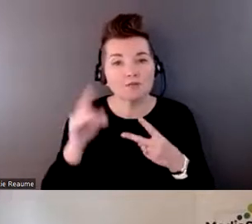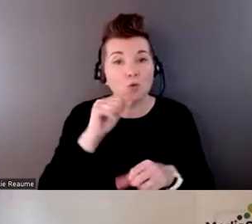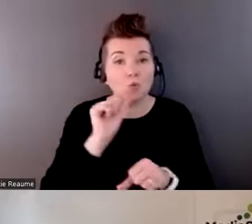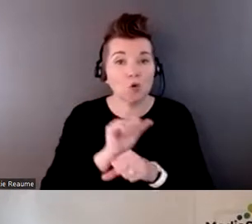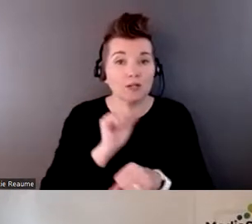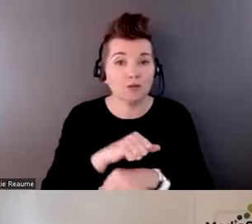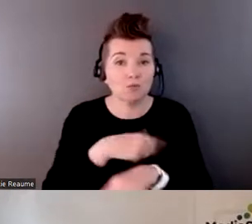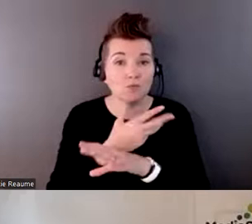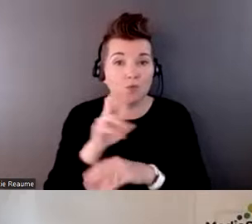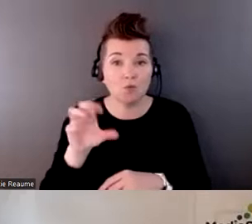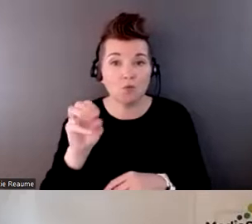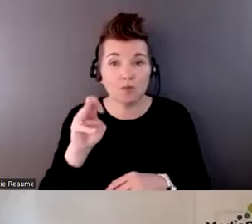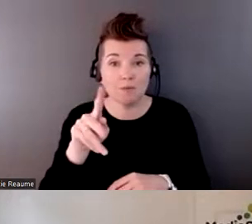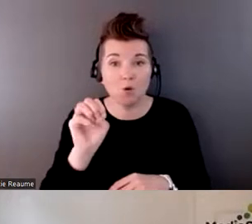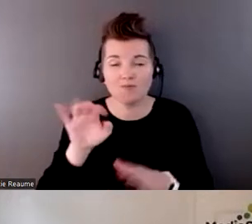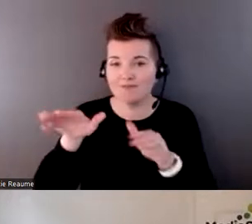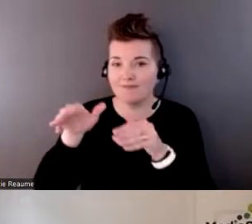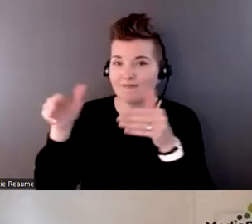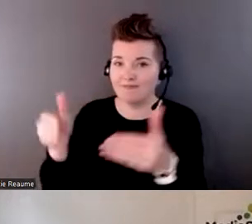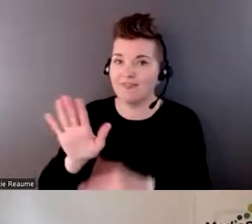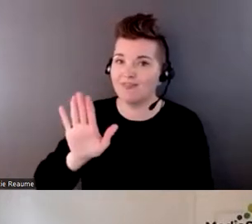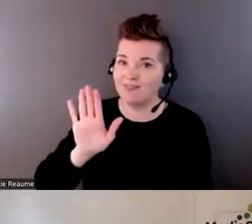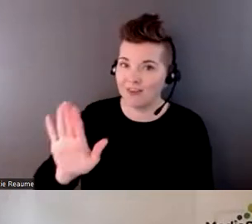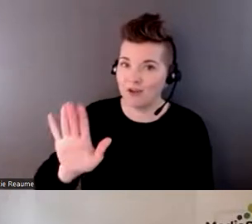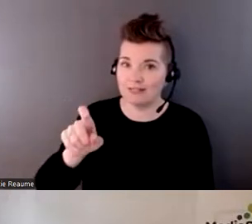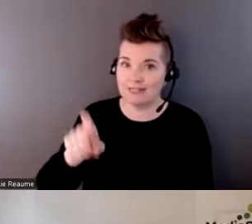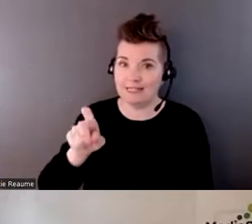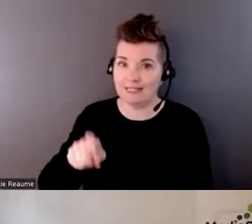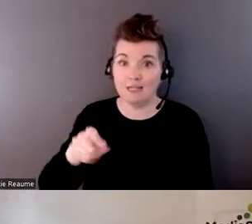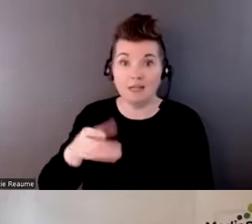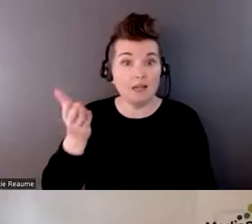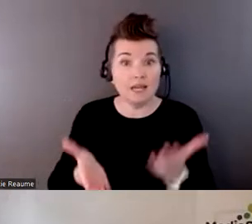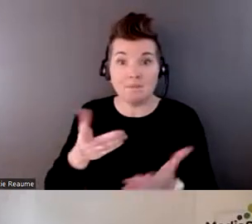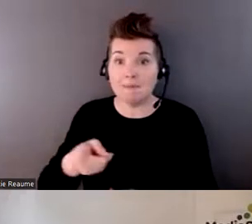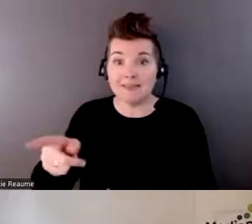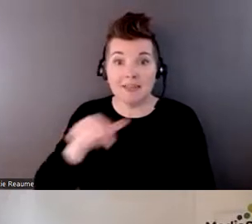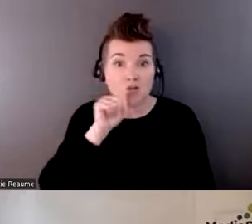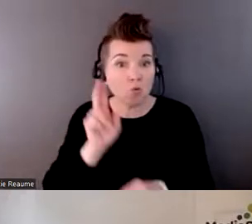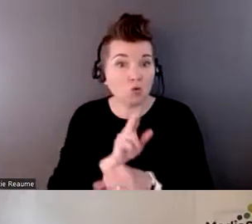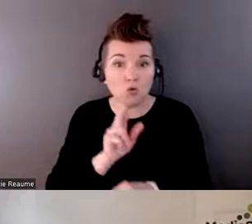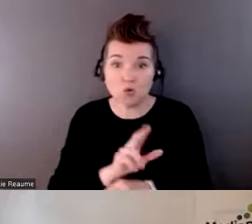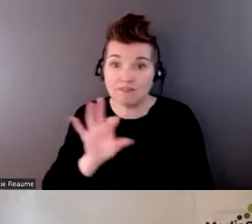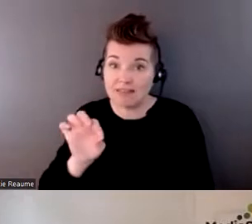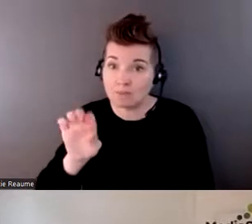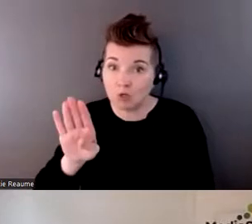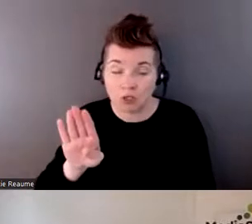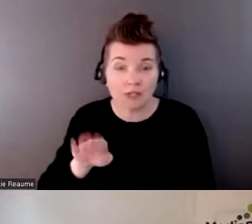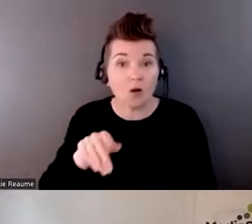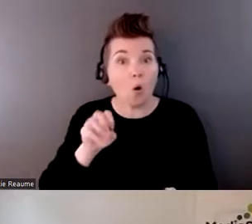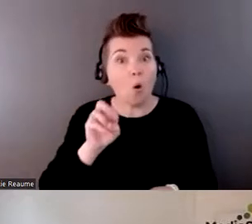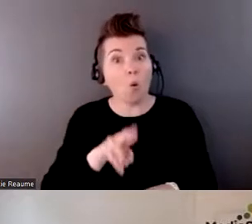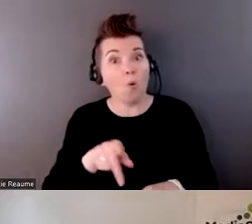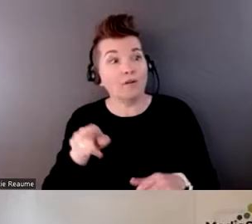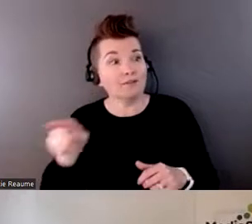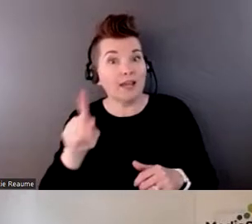needs of that particular person, because maybe the person doesn't use Facebook or maybe they do and they want that's their only way to keep in